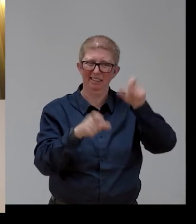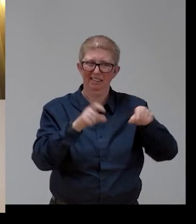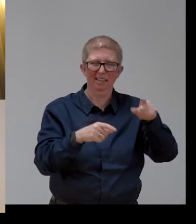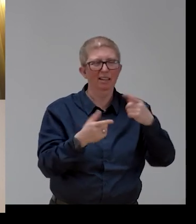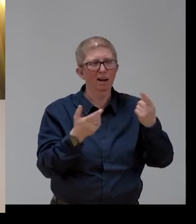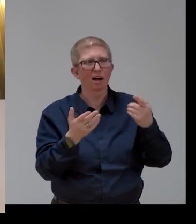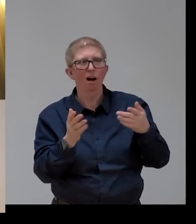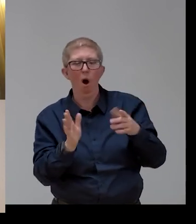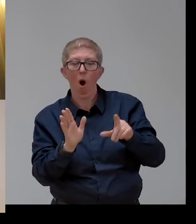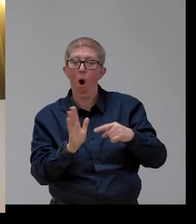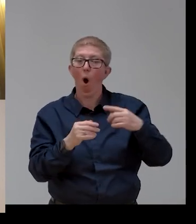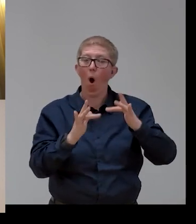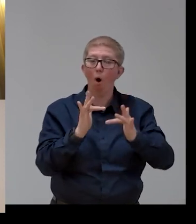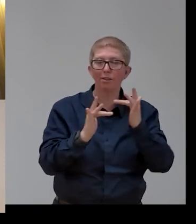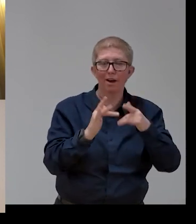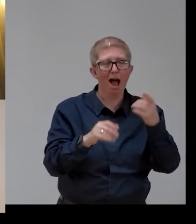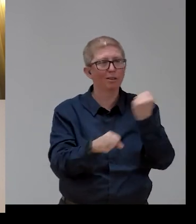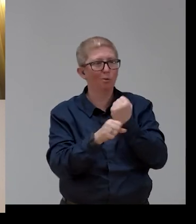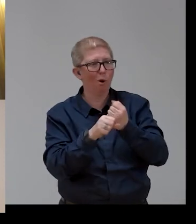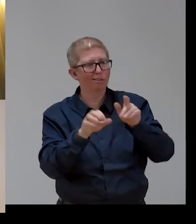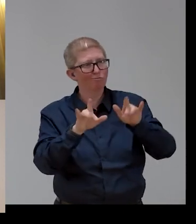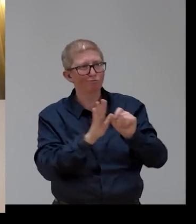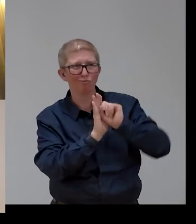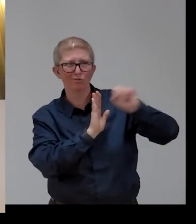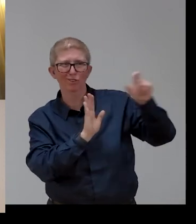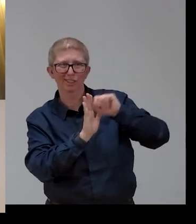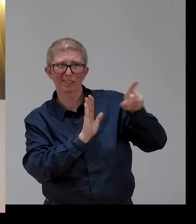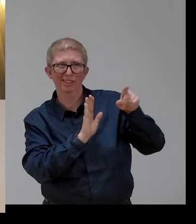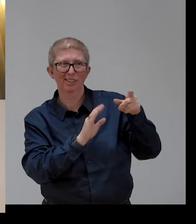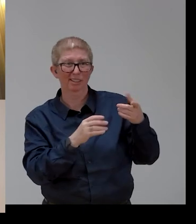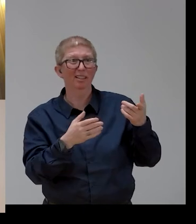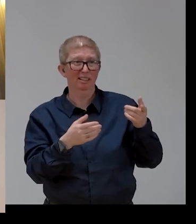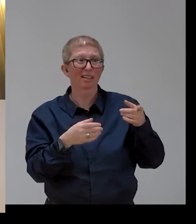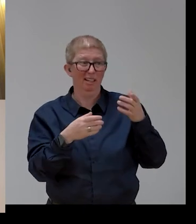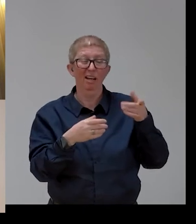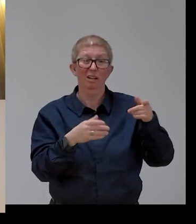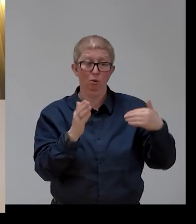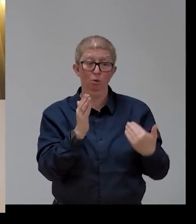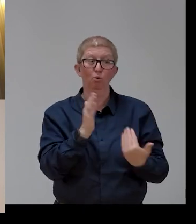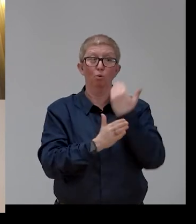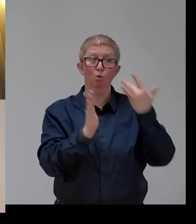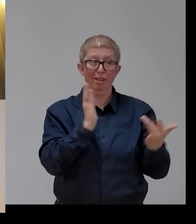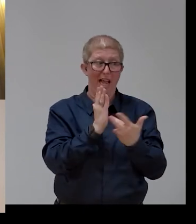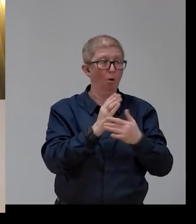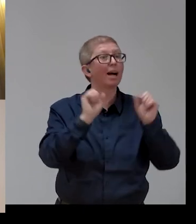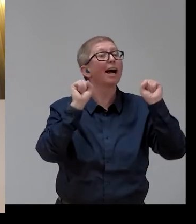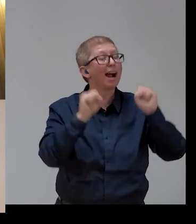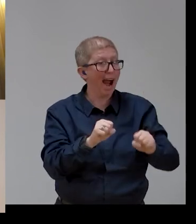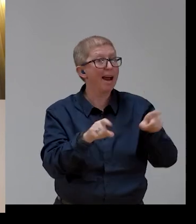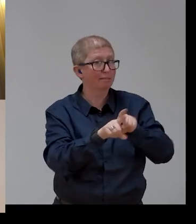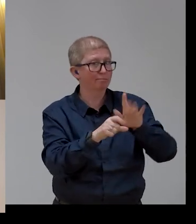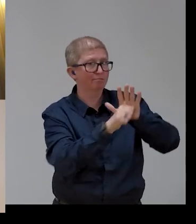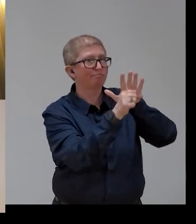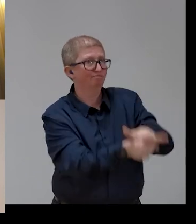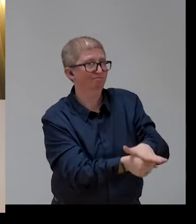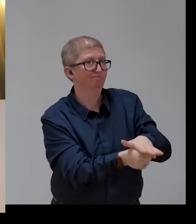that we have not been used to. So we need to maximize the opportunities that the legal framework